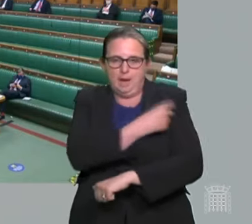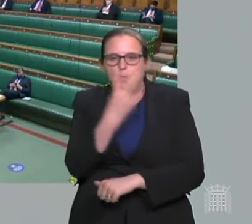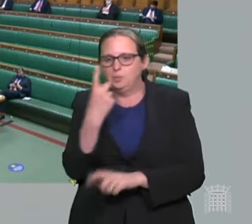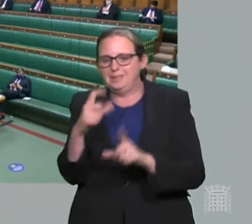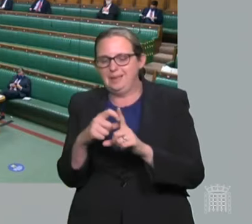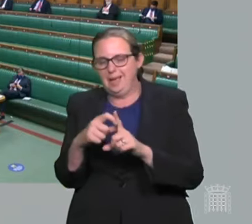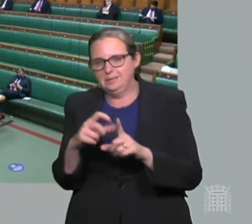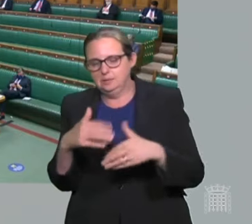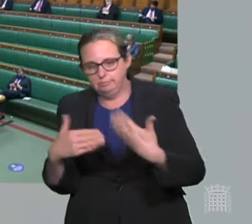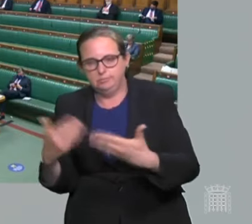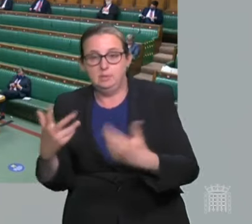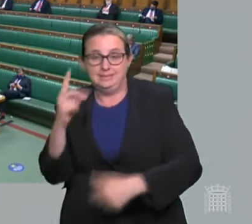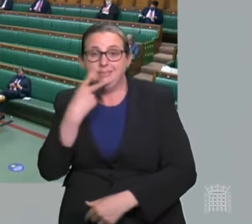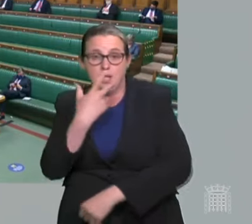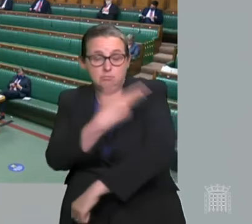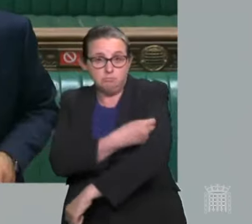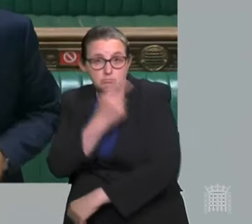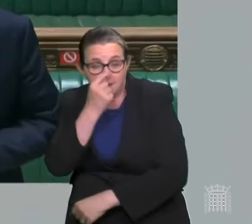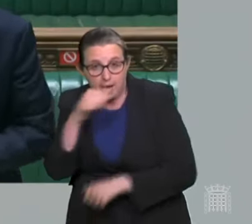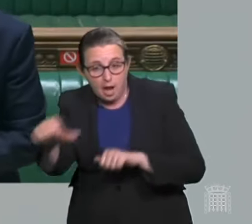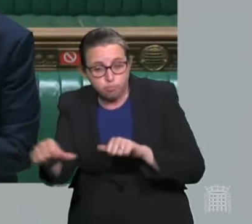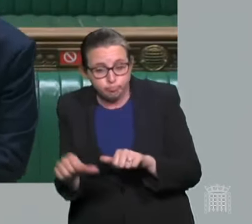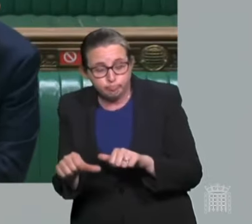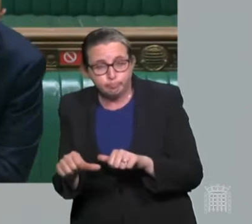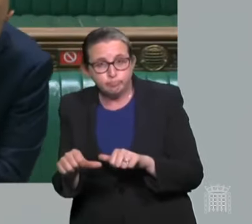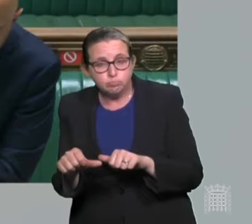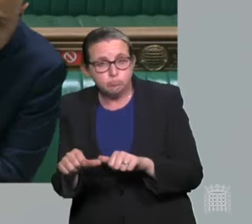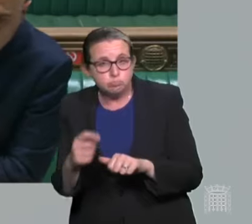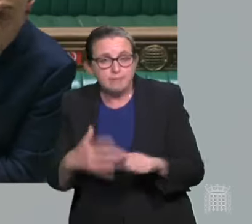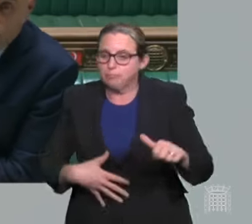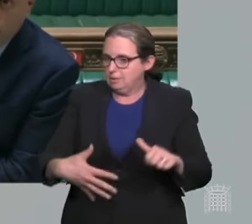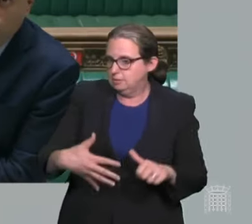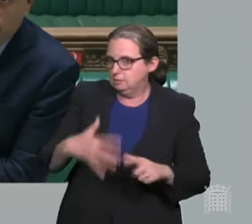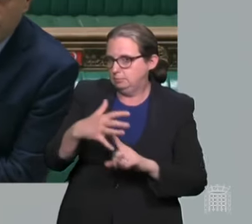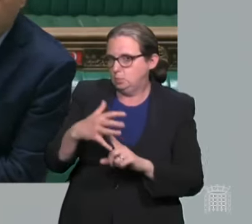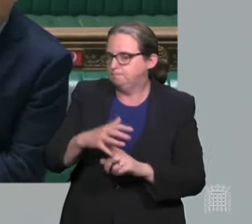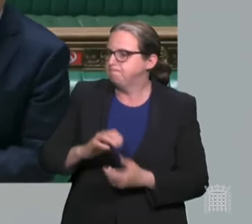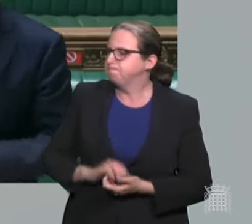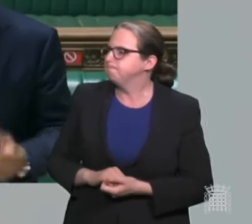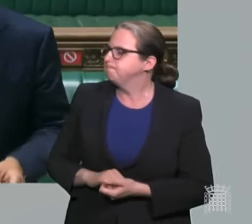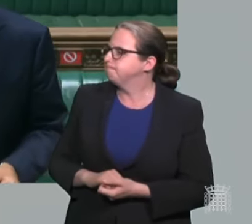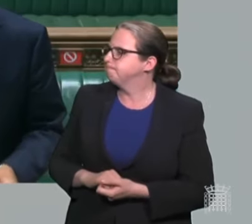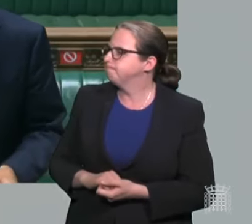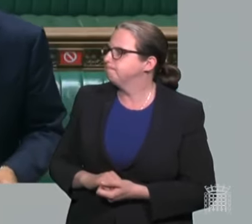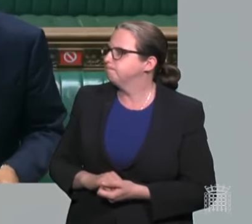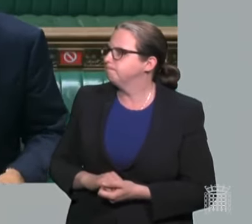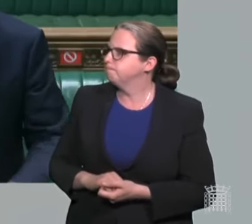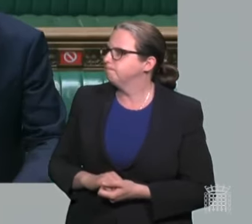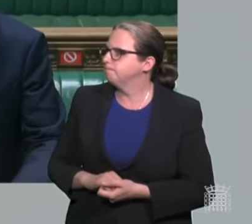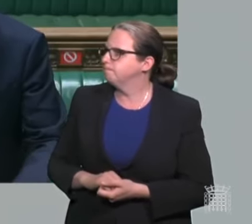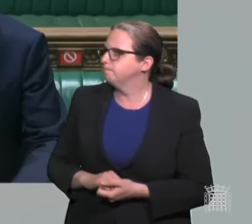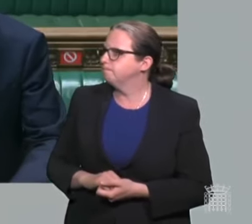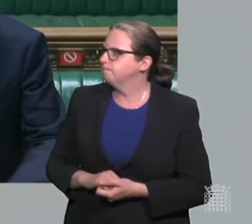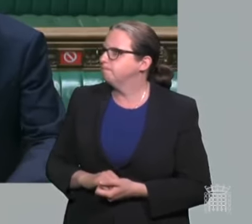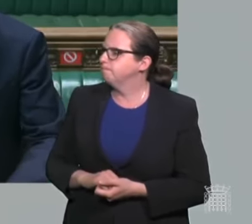Mr. Speaker, Deputy Speaker, of course there will be people that are more vulnerable